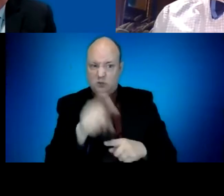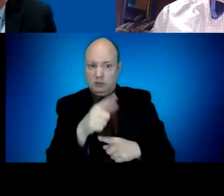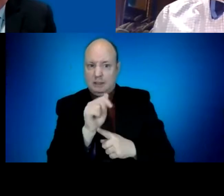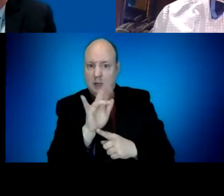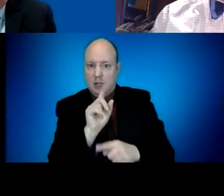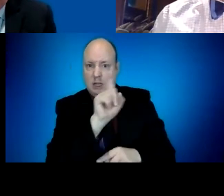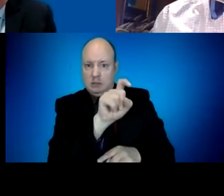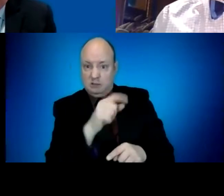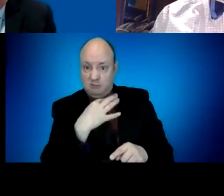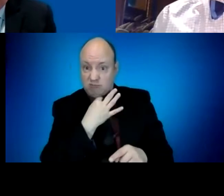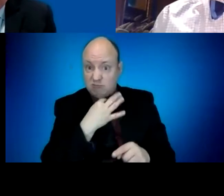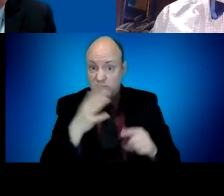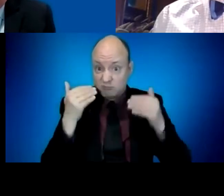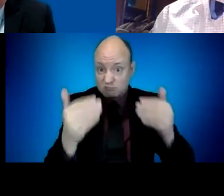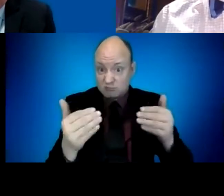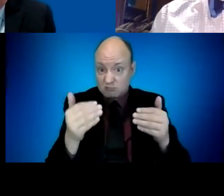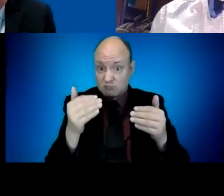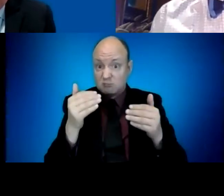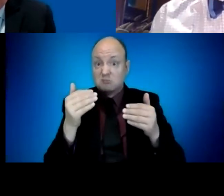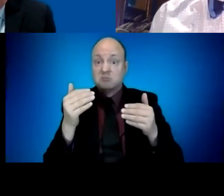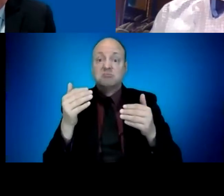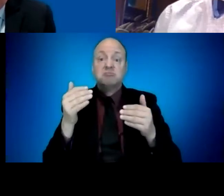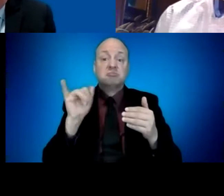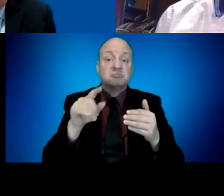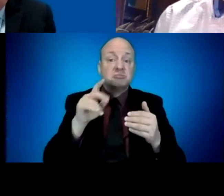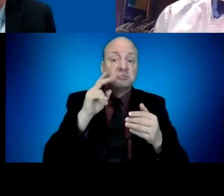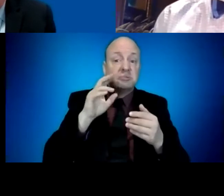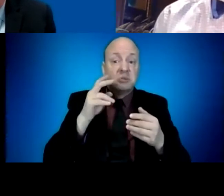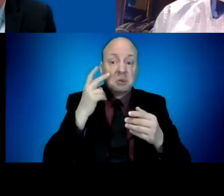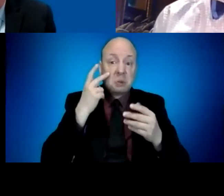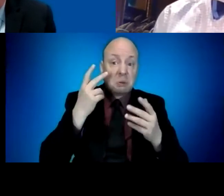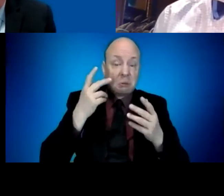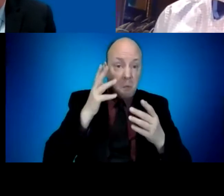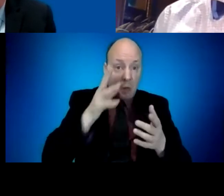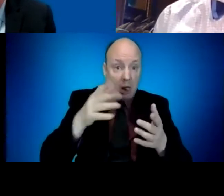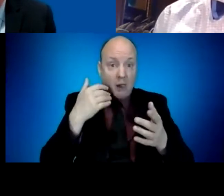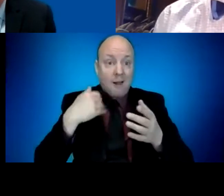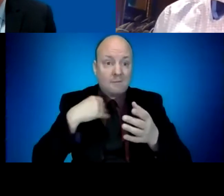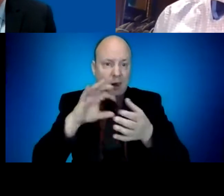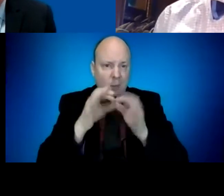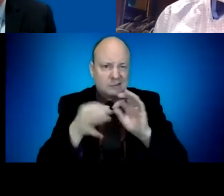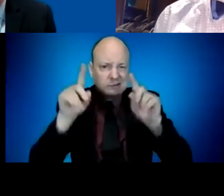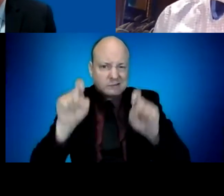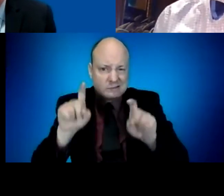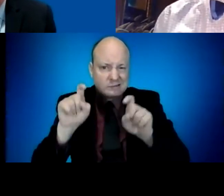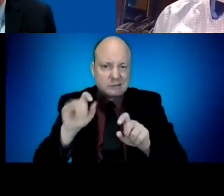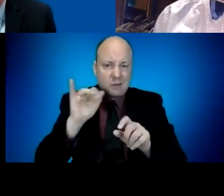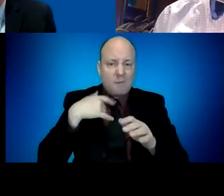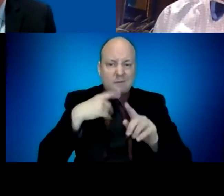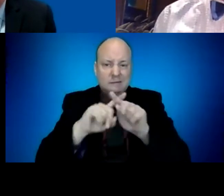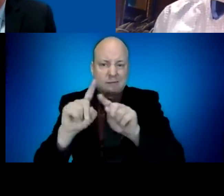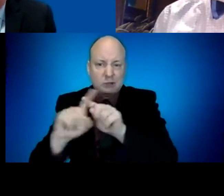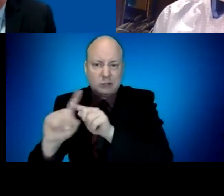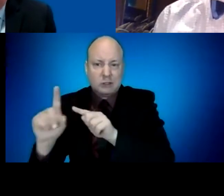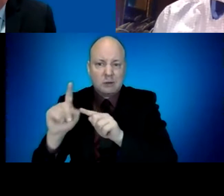I will say, I think, you know, I cannot fully predict the future. So I won't give definitives. But if we continue on the trajectories we're